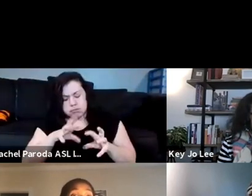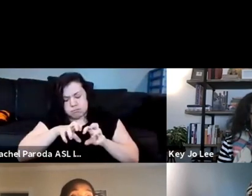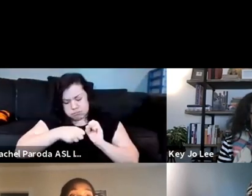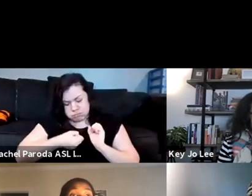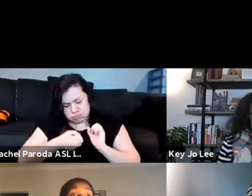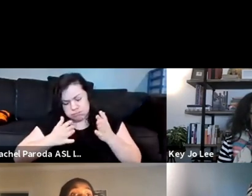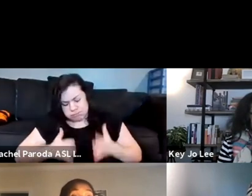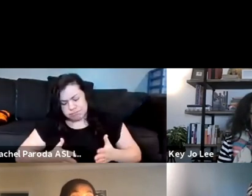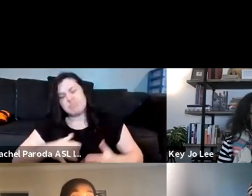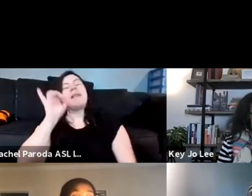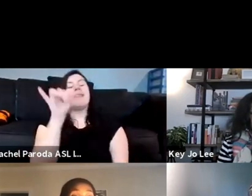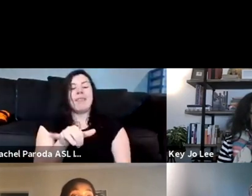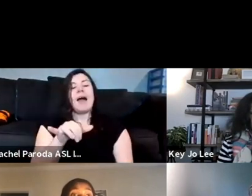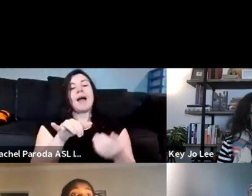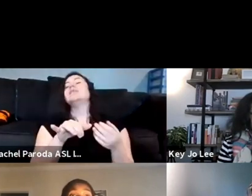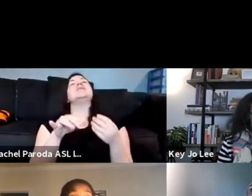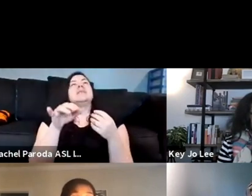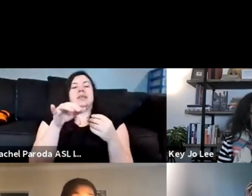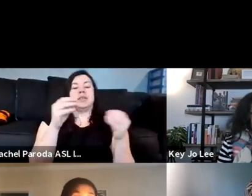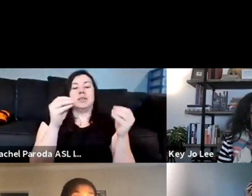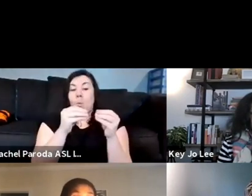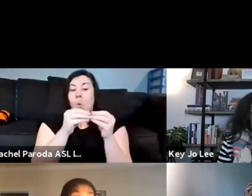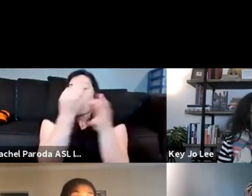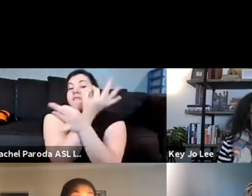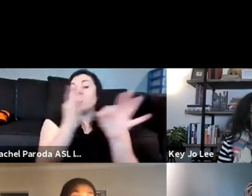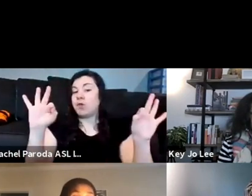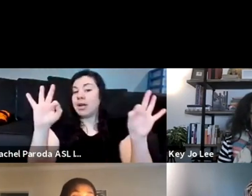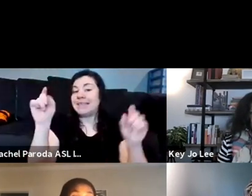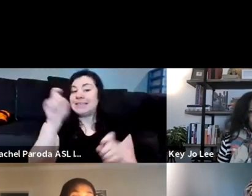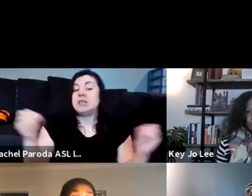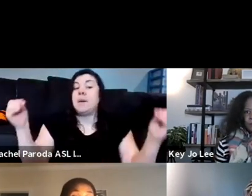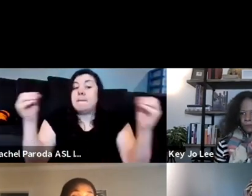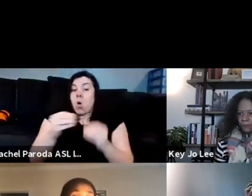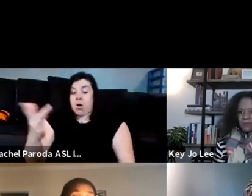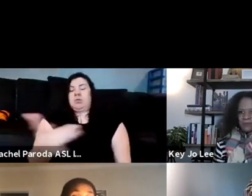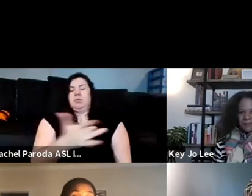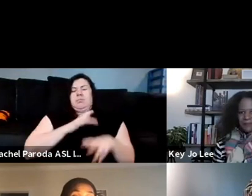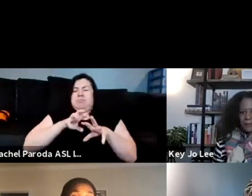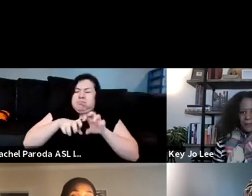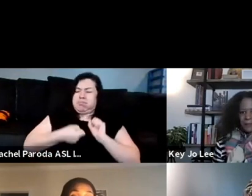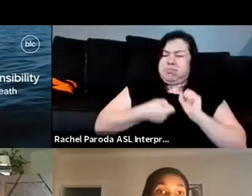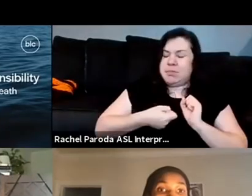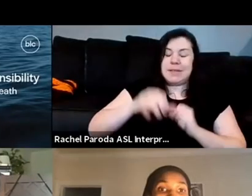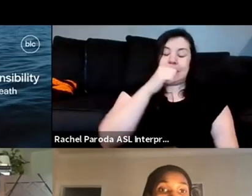think that we need to do more mourning and less spectating yes